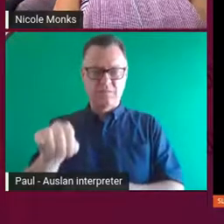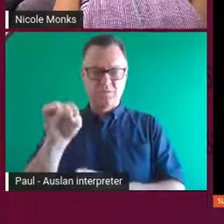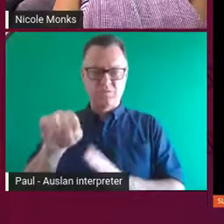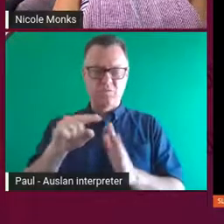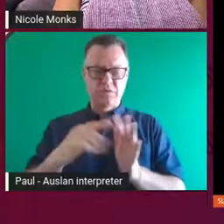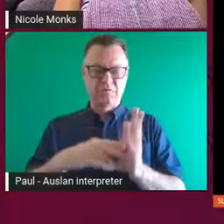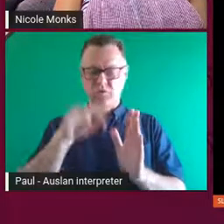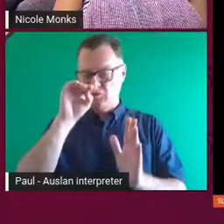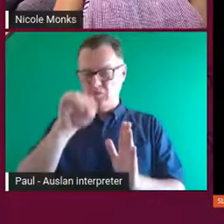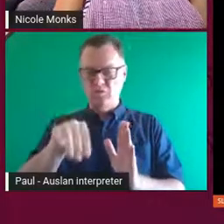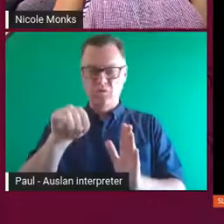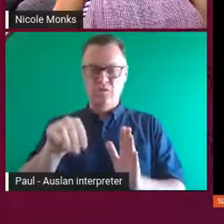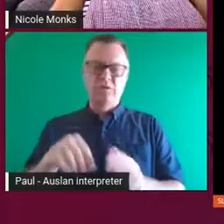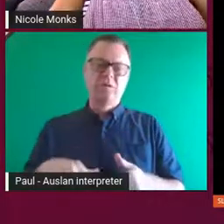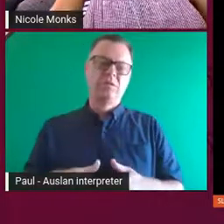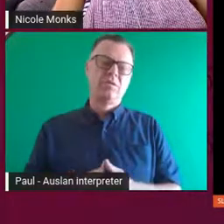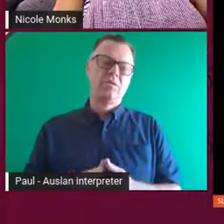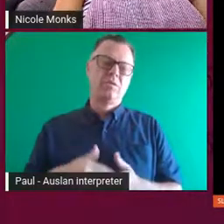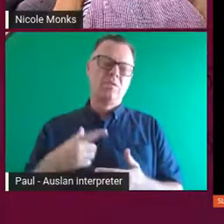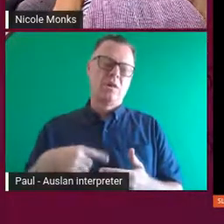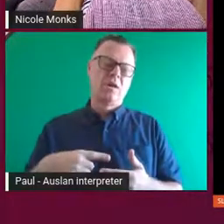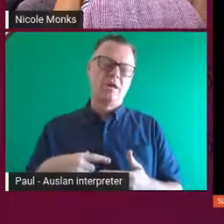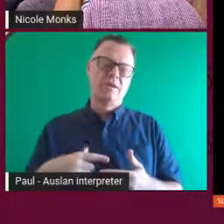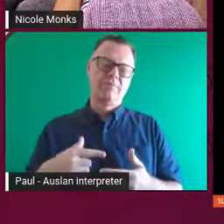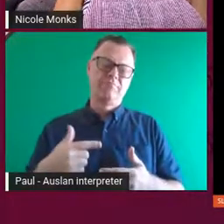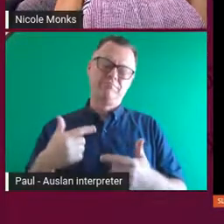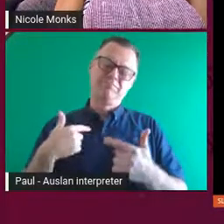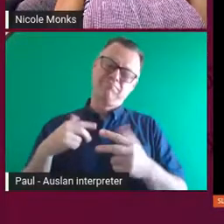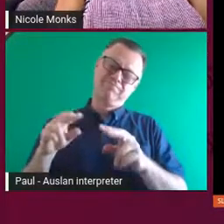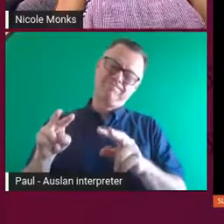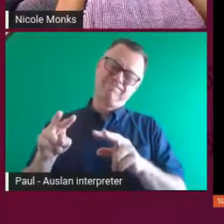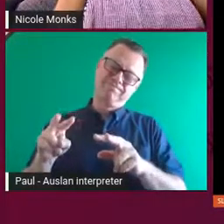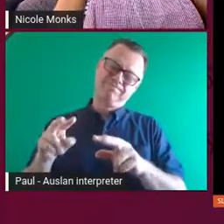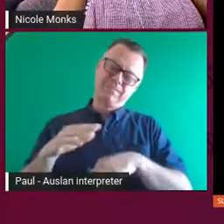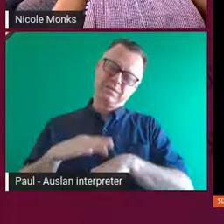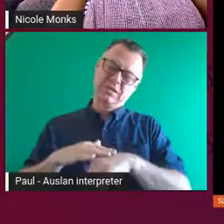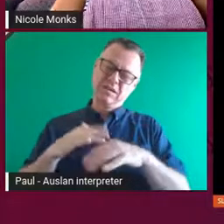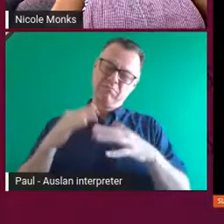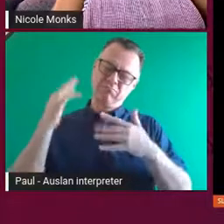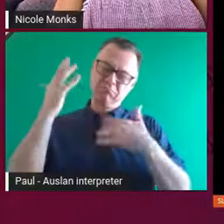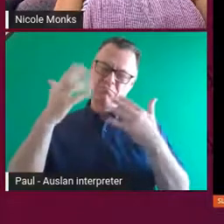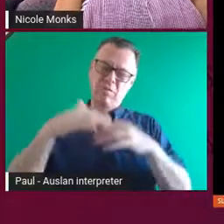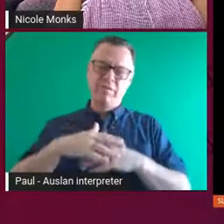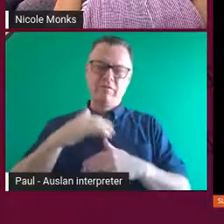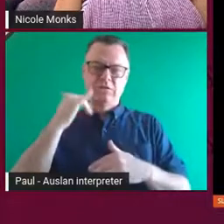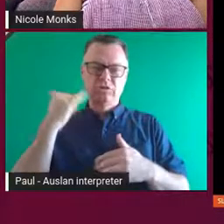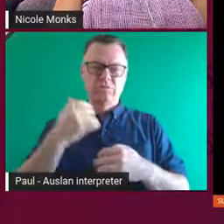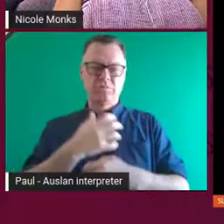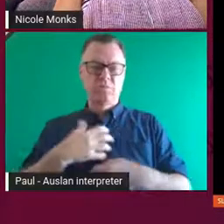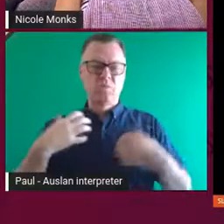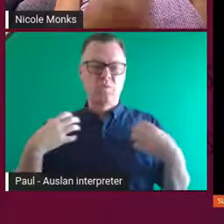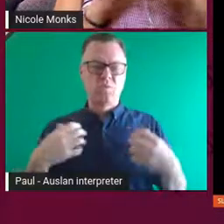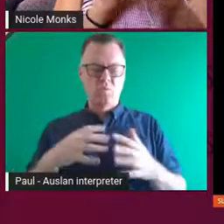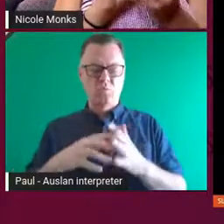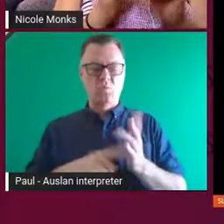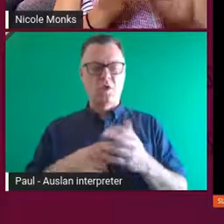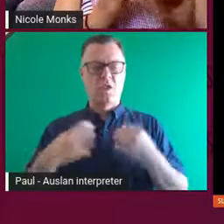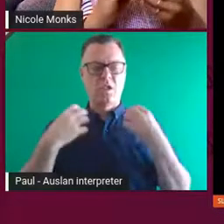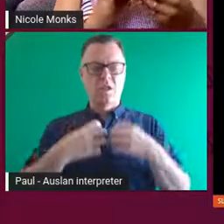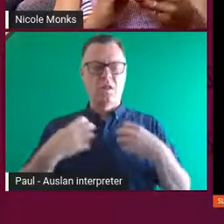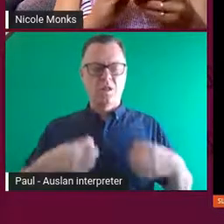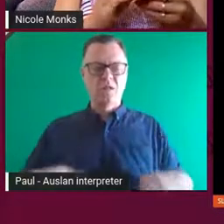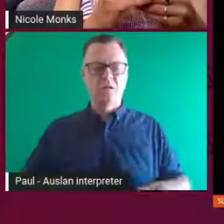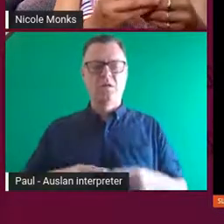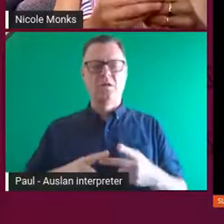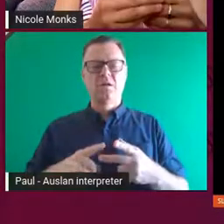I spent a lot of time with the feathers and the sheep as well. I spent a lot of time, you know, weaving those, making the little balls